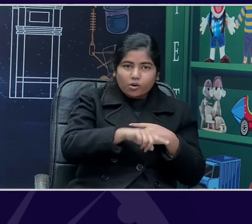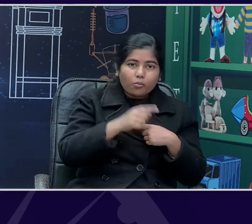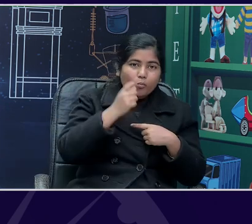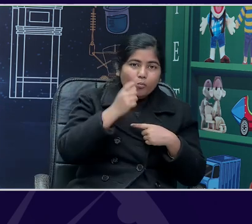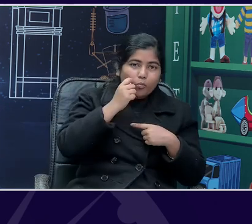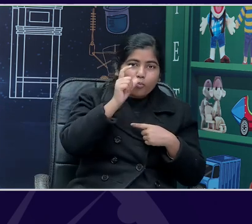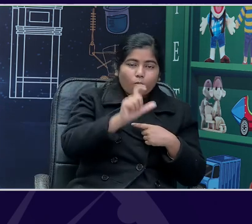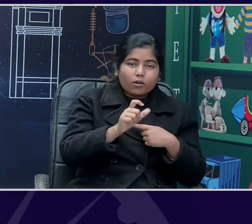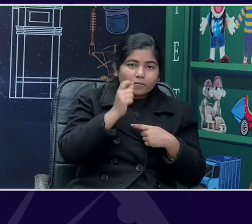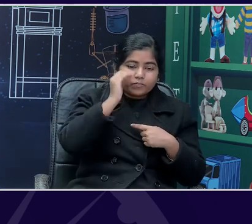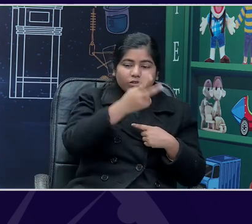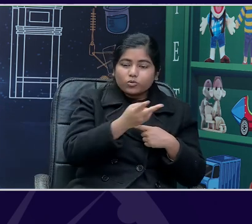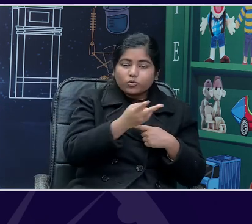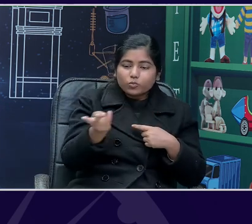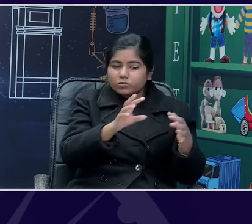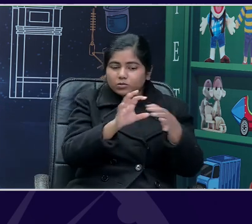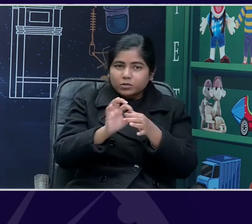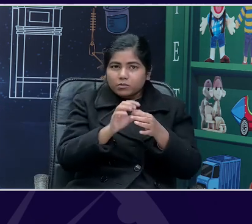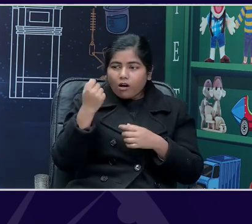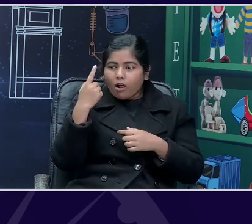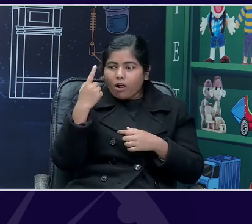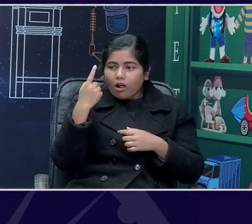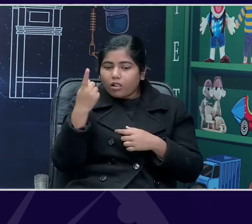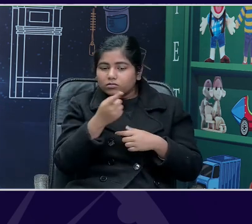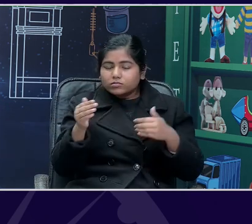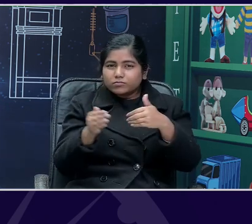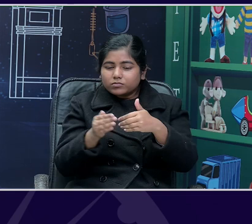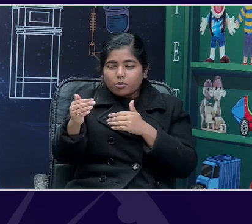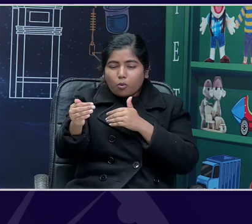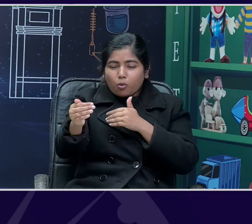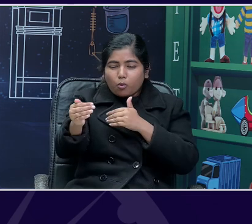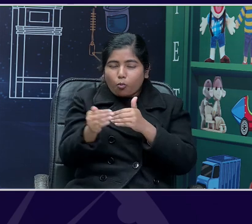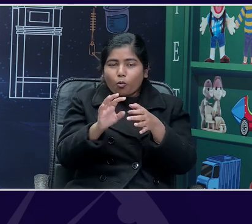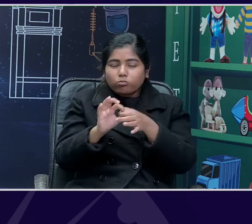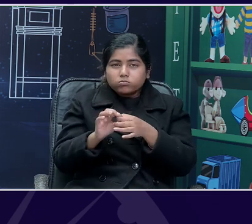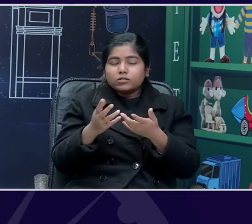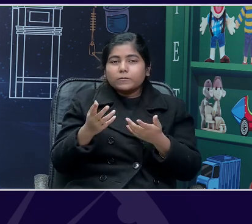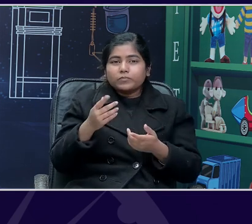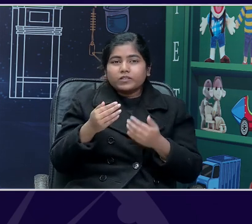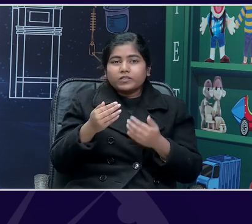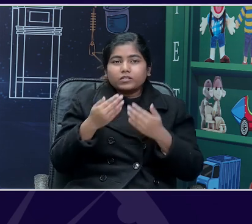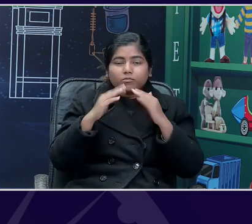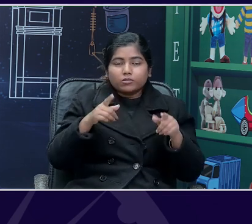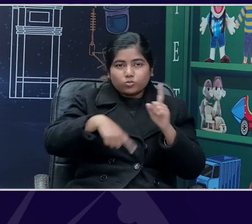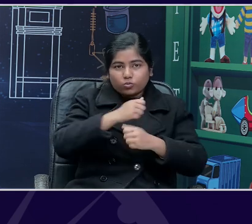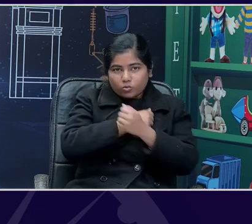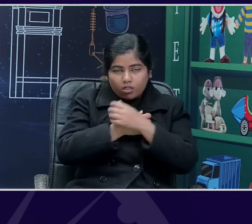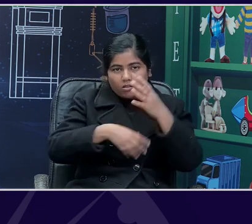They tell the story